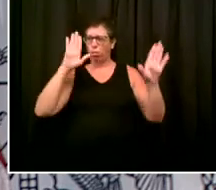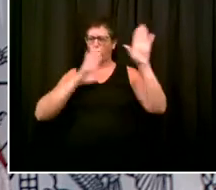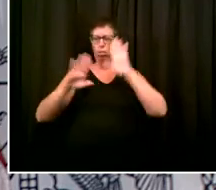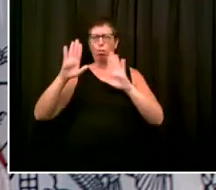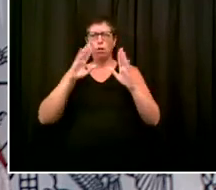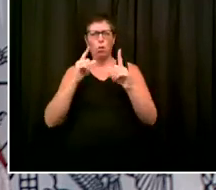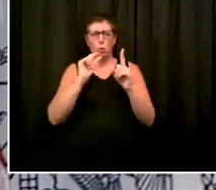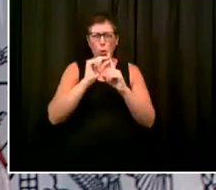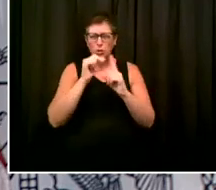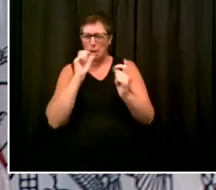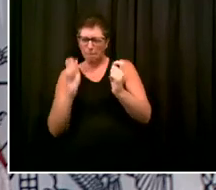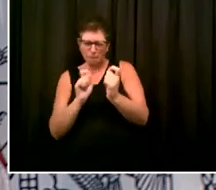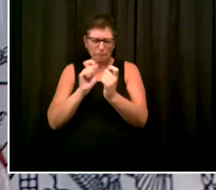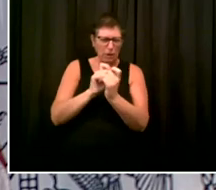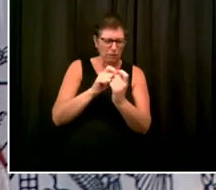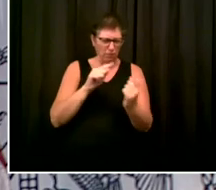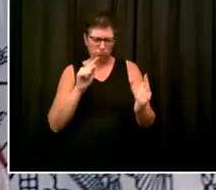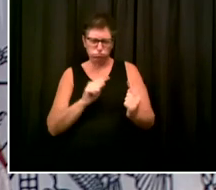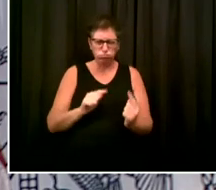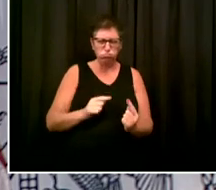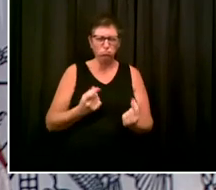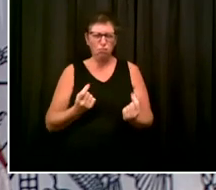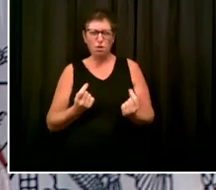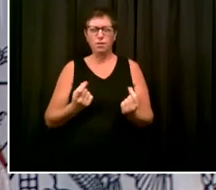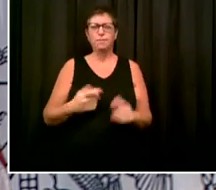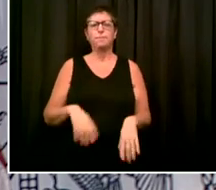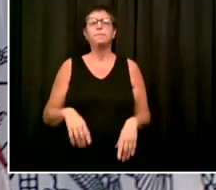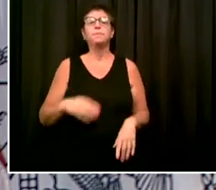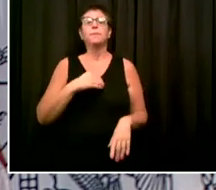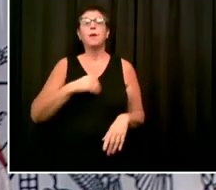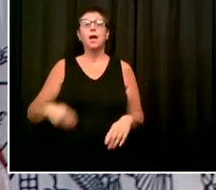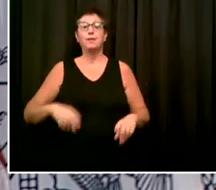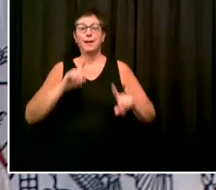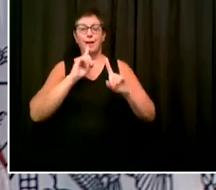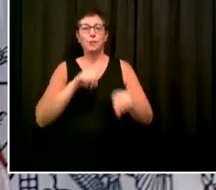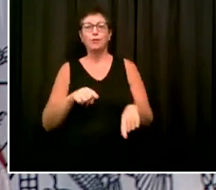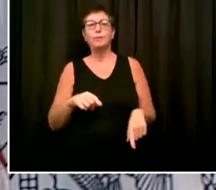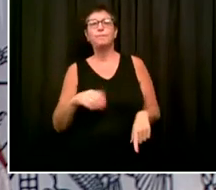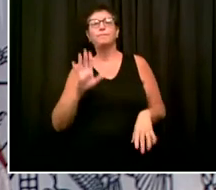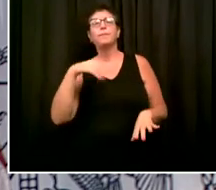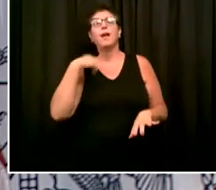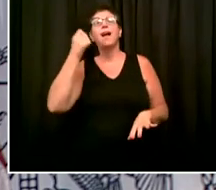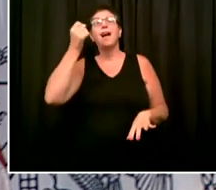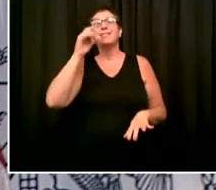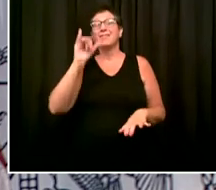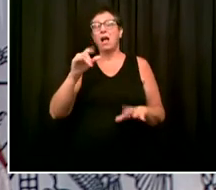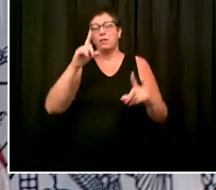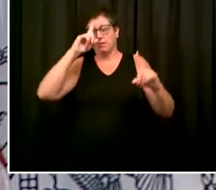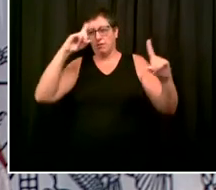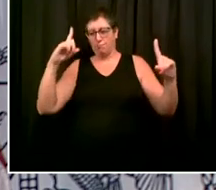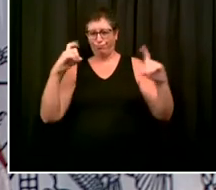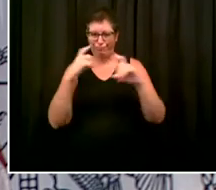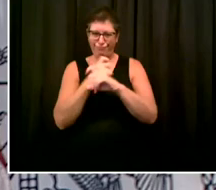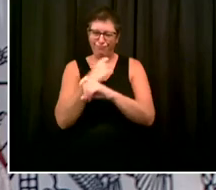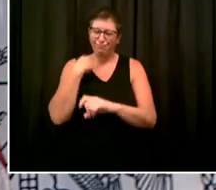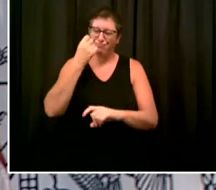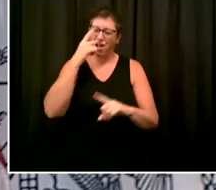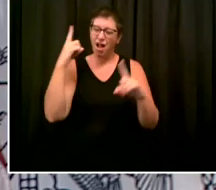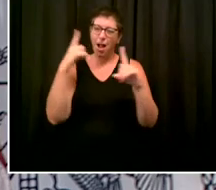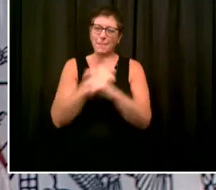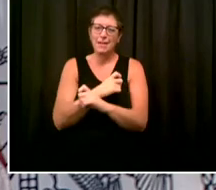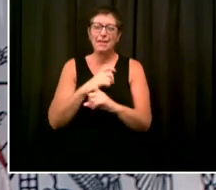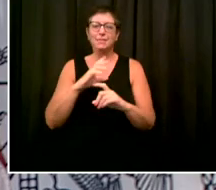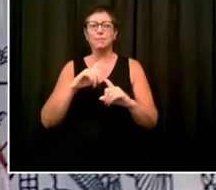is concerns that go far beyond any only one piece of our city. The conversation over the last